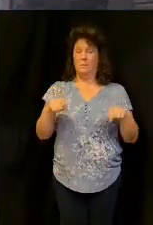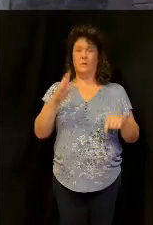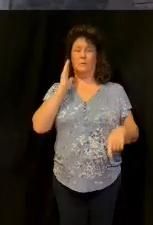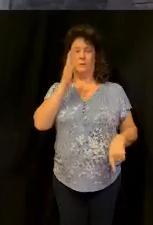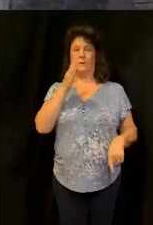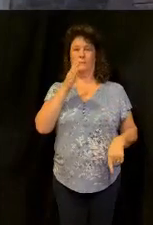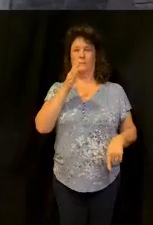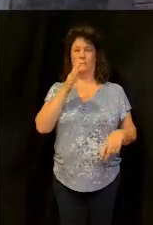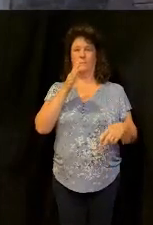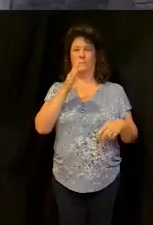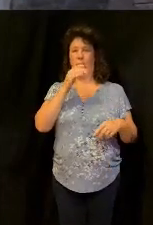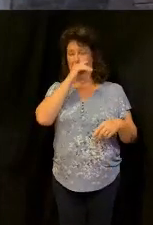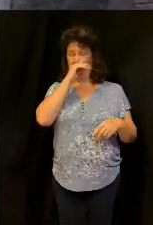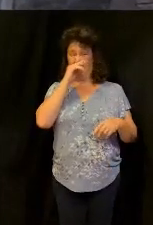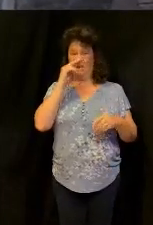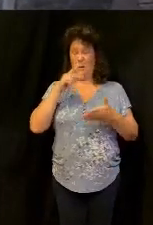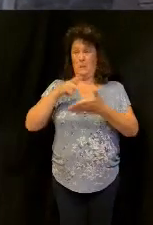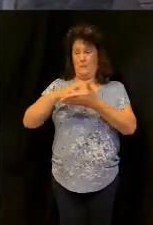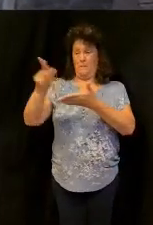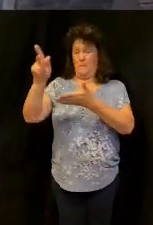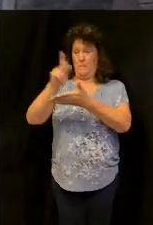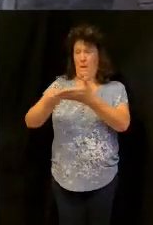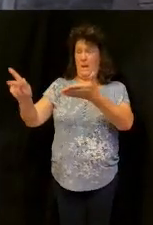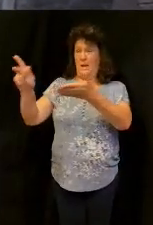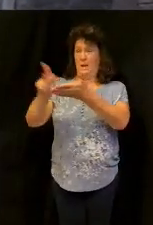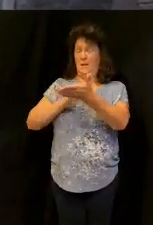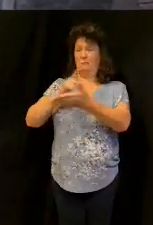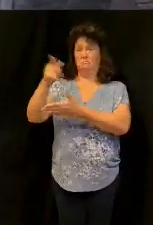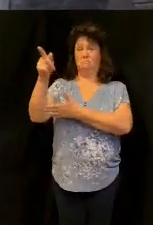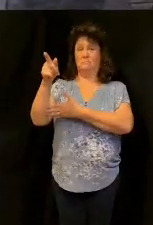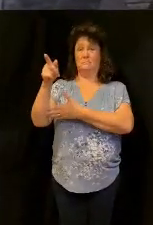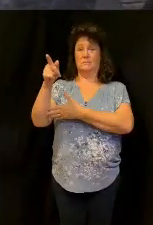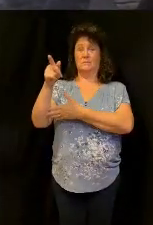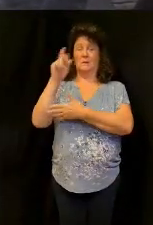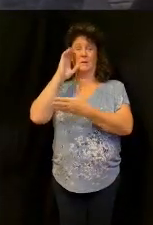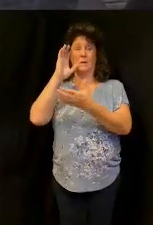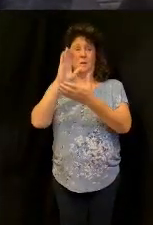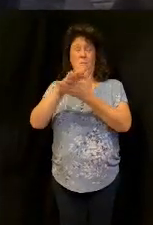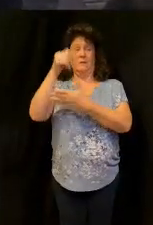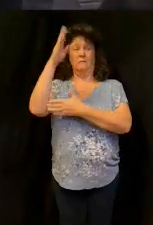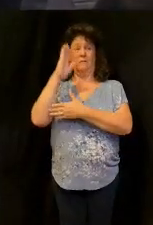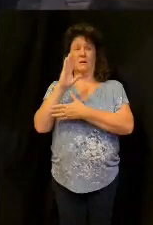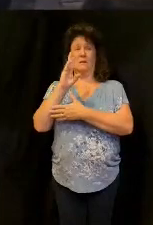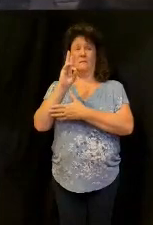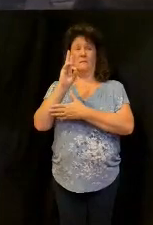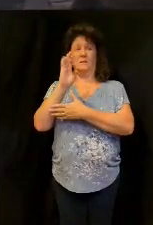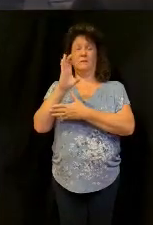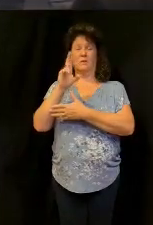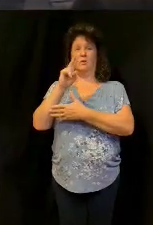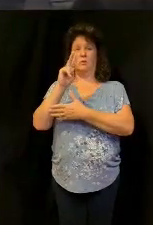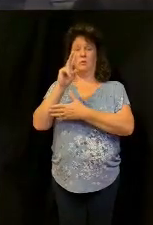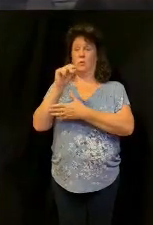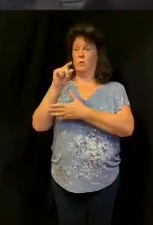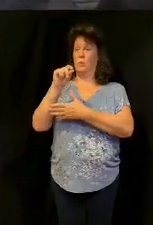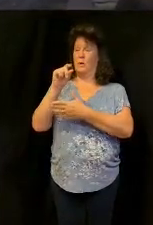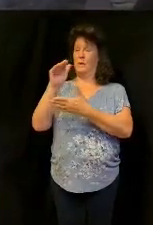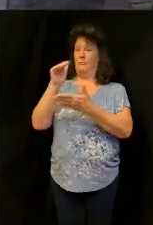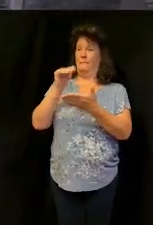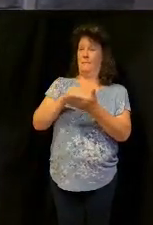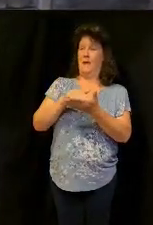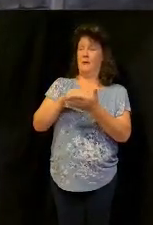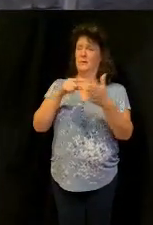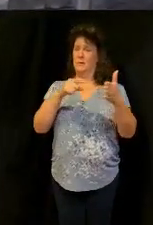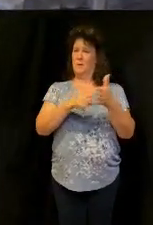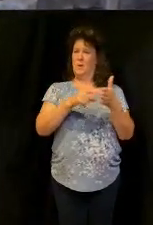we're going to be able to pay this building off come on let's believe God for 720 thousand dollars of debt cancellation going to happen here I'm